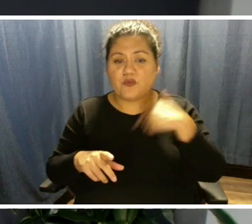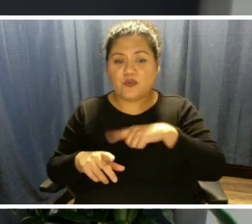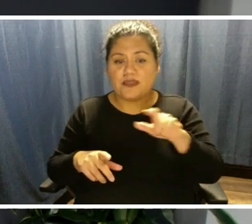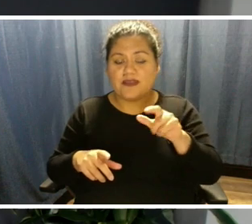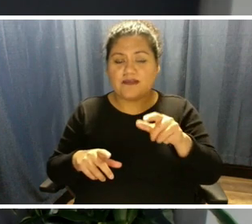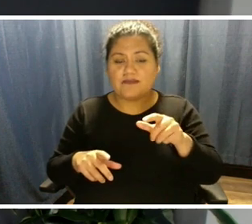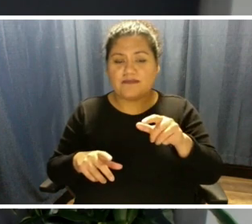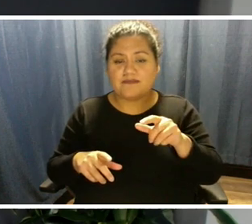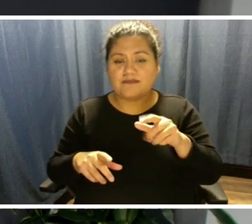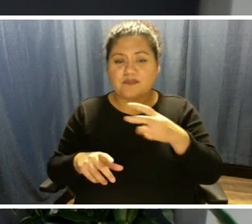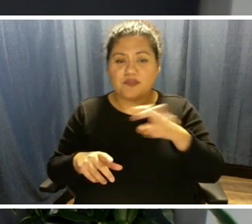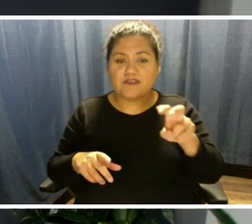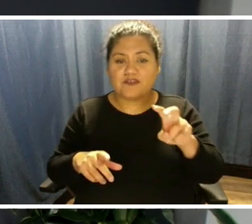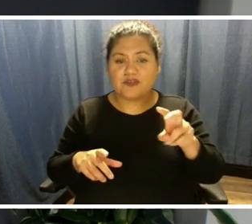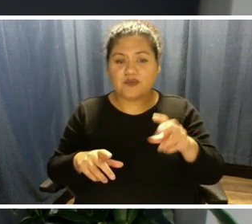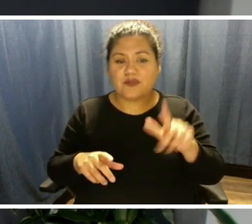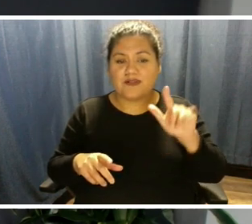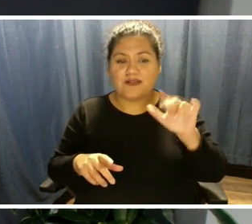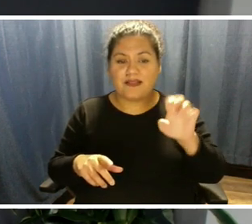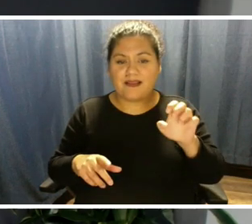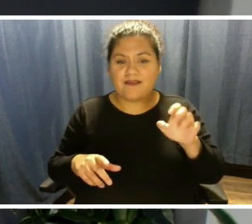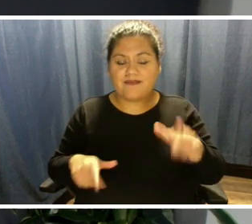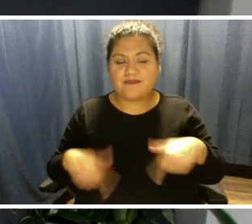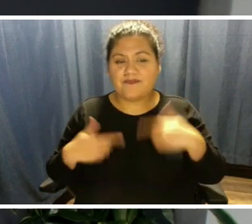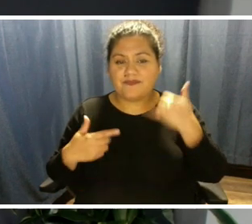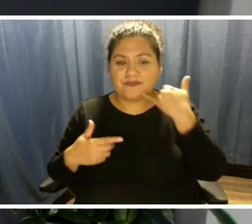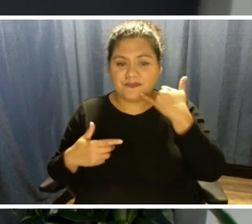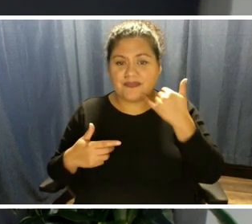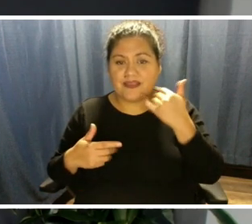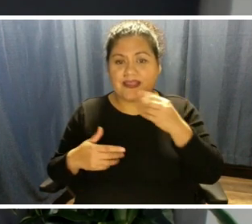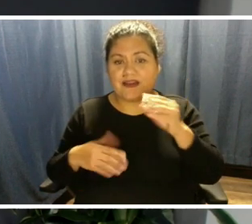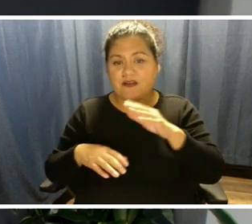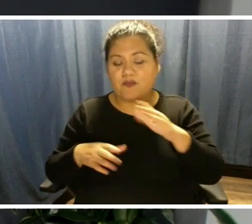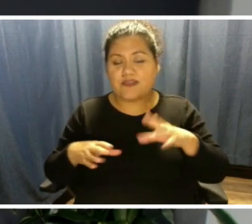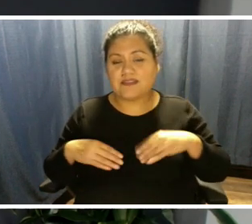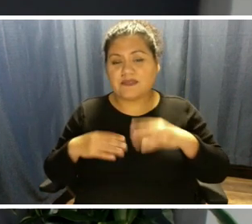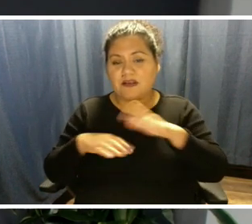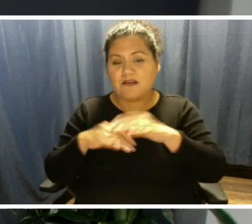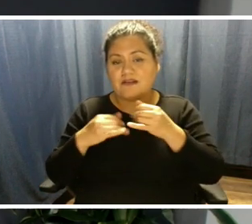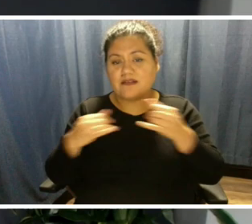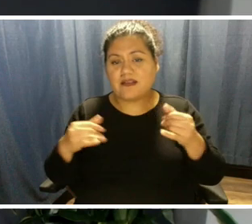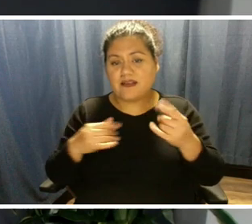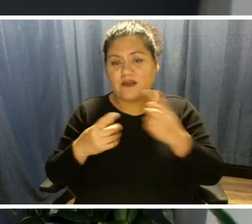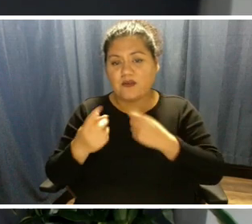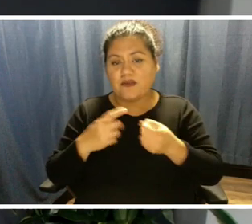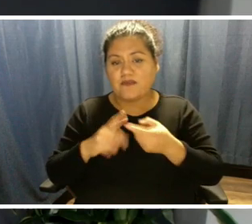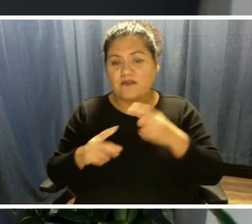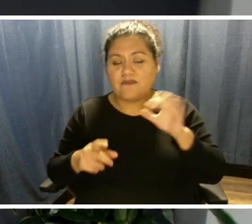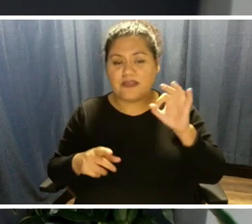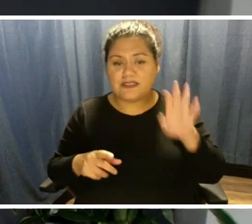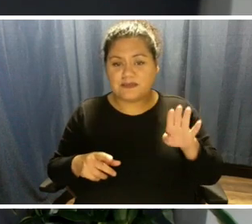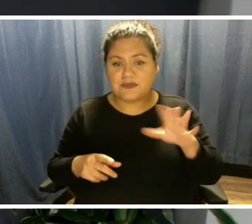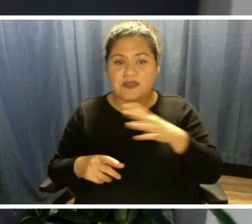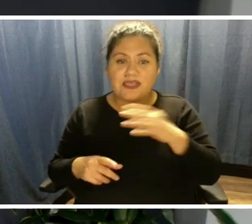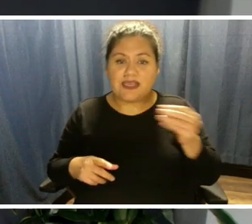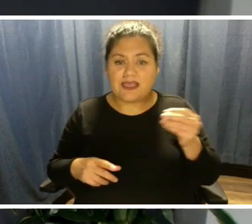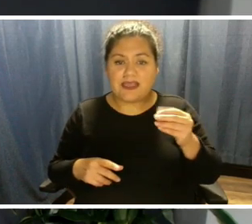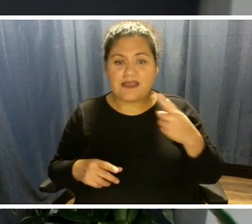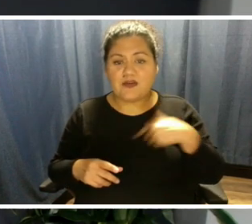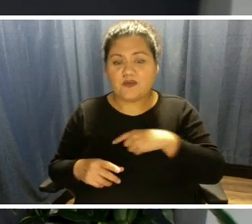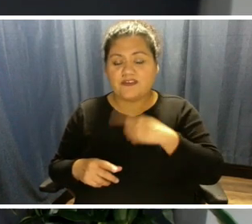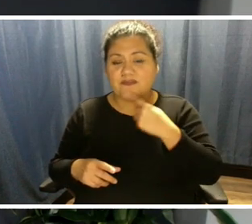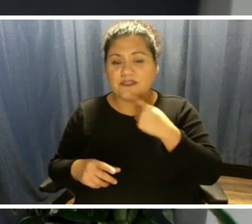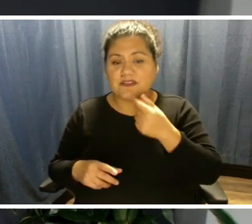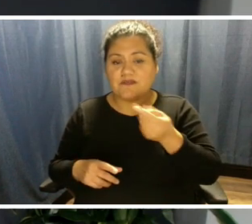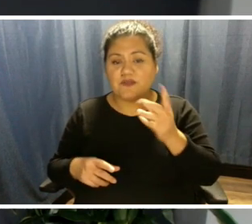the queue. We are also taking online questions and we're taking questions from Facebook. And we've mentioned a couple of times